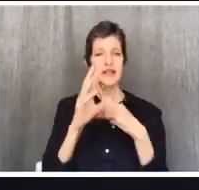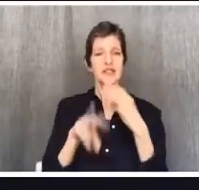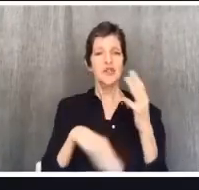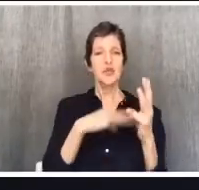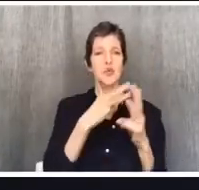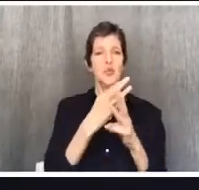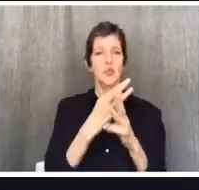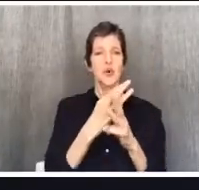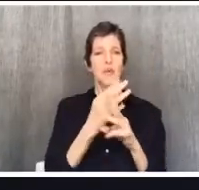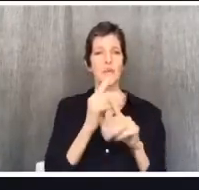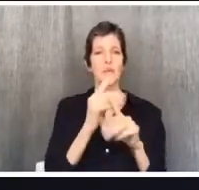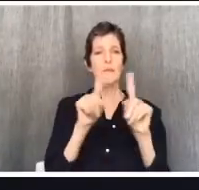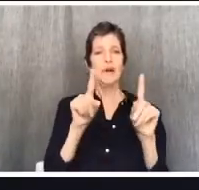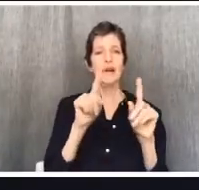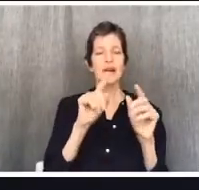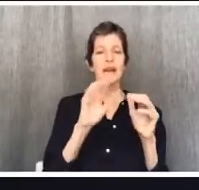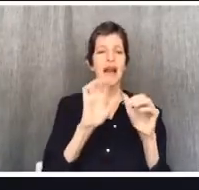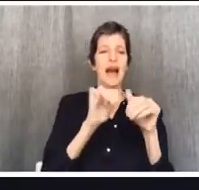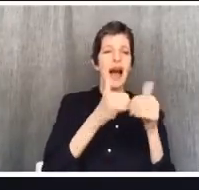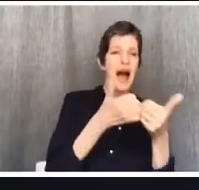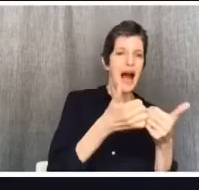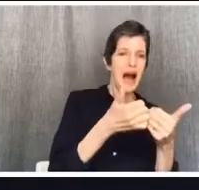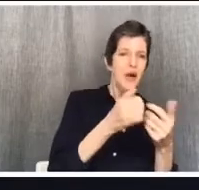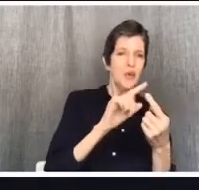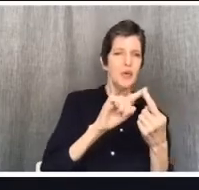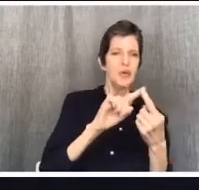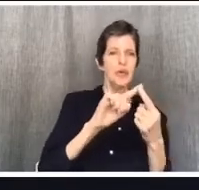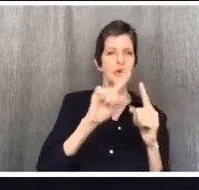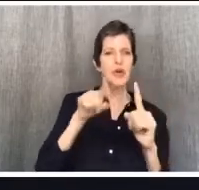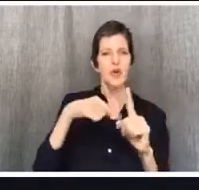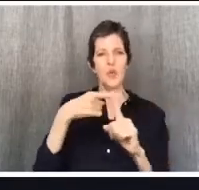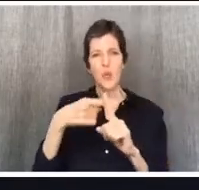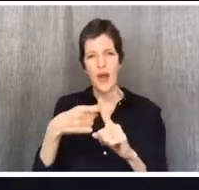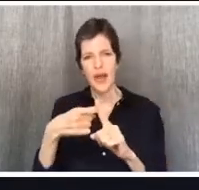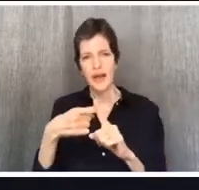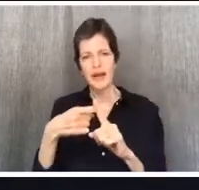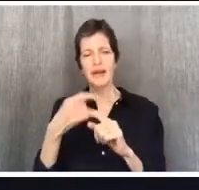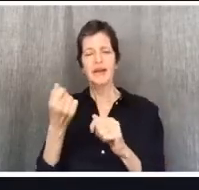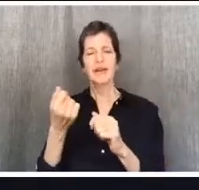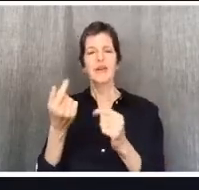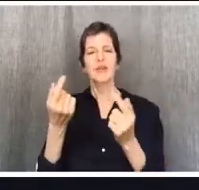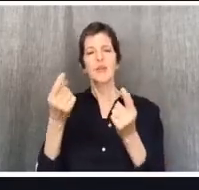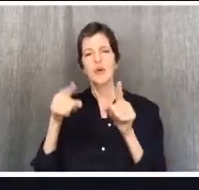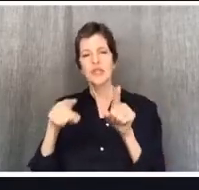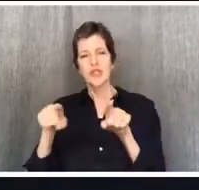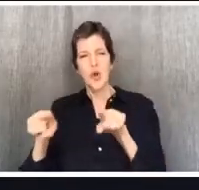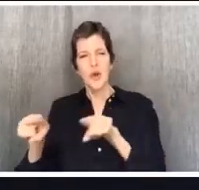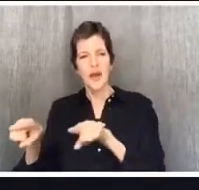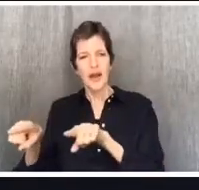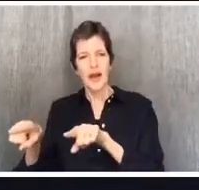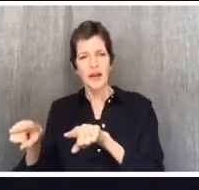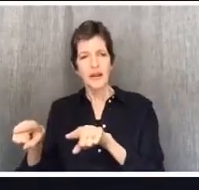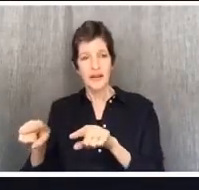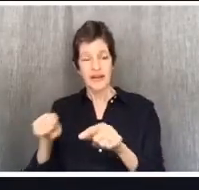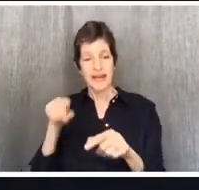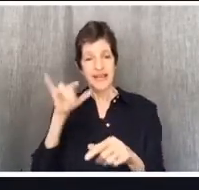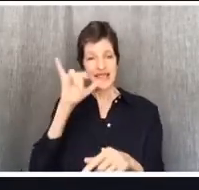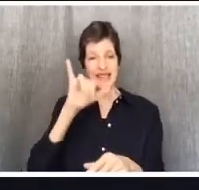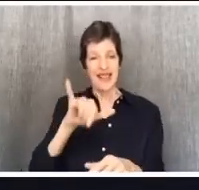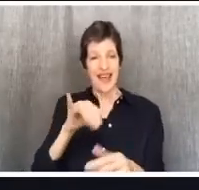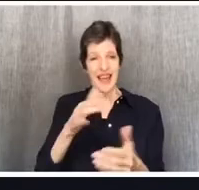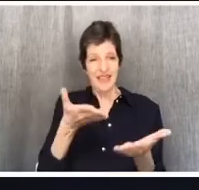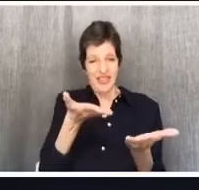is how and when and in which context you use them that renders them either holy or unholy.